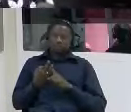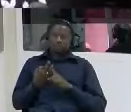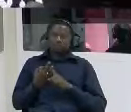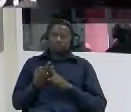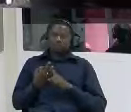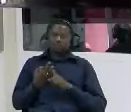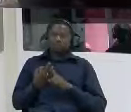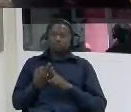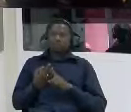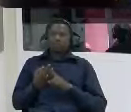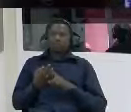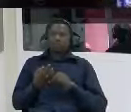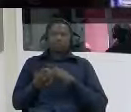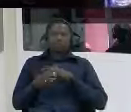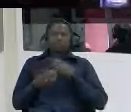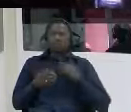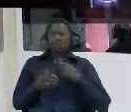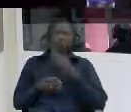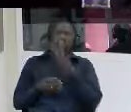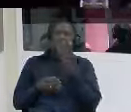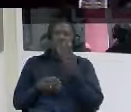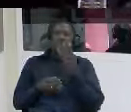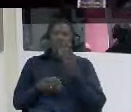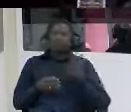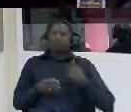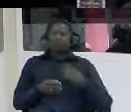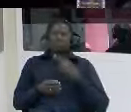and uh yeah we were the four civilian charge